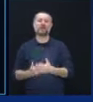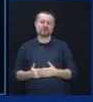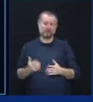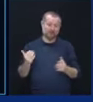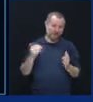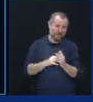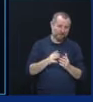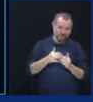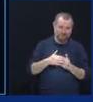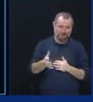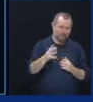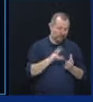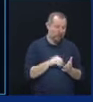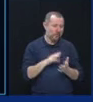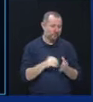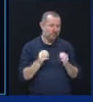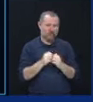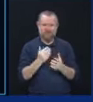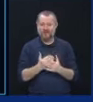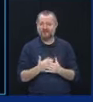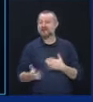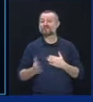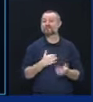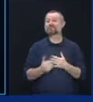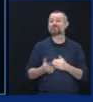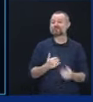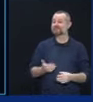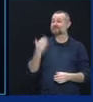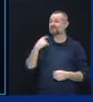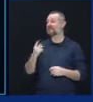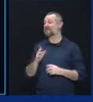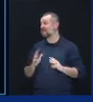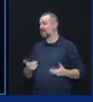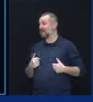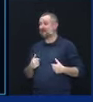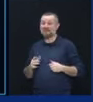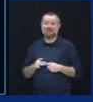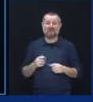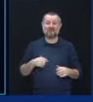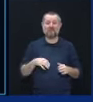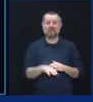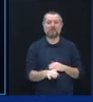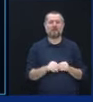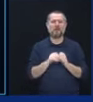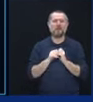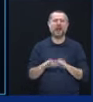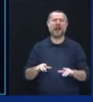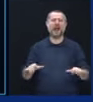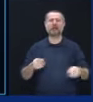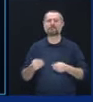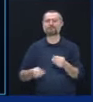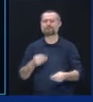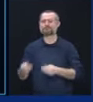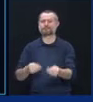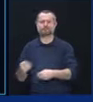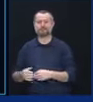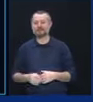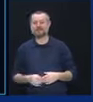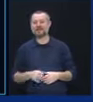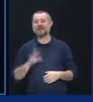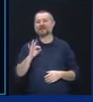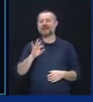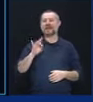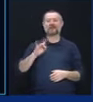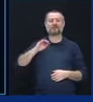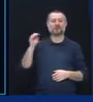So it came in long before we even knew. That is what brought it in. Ninety-eight percent of the nursing